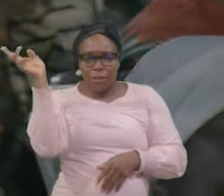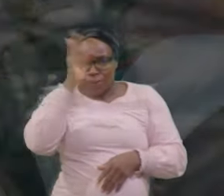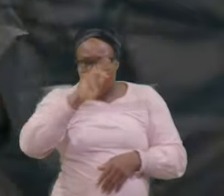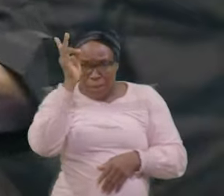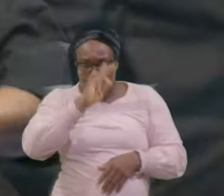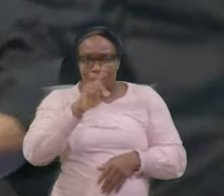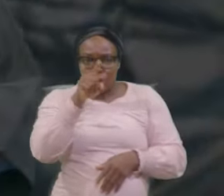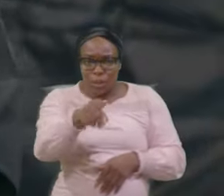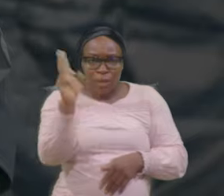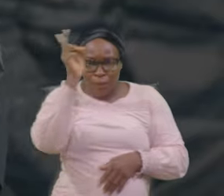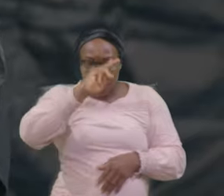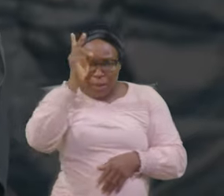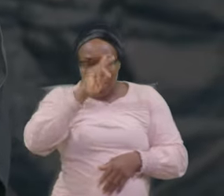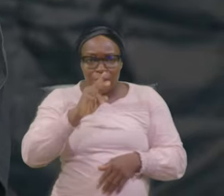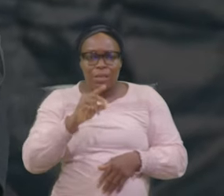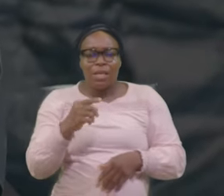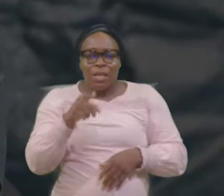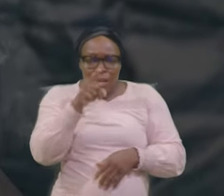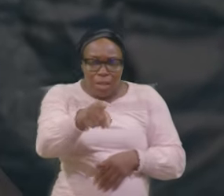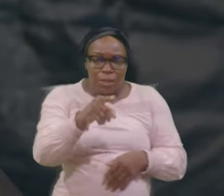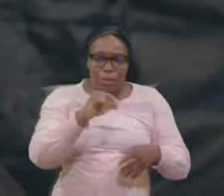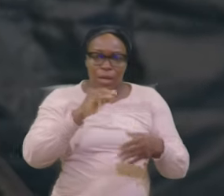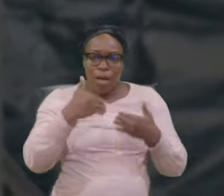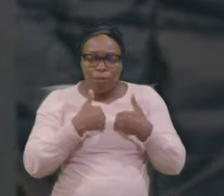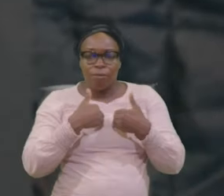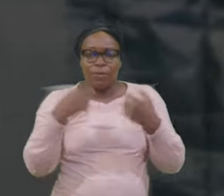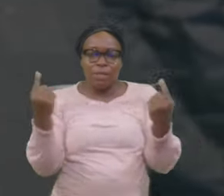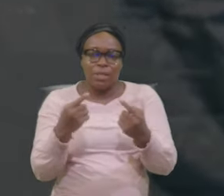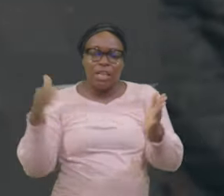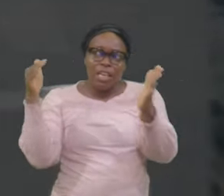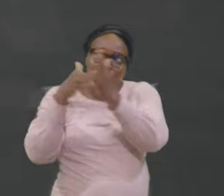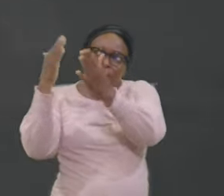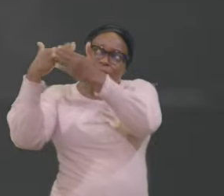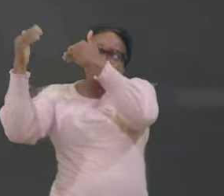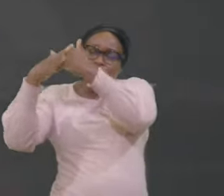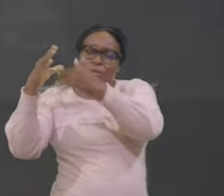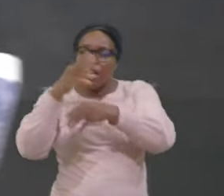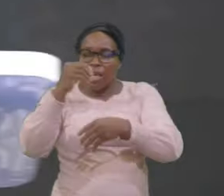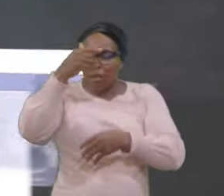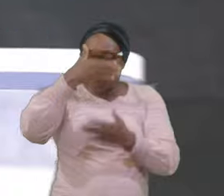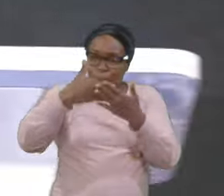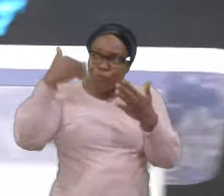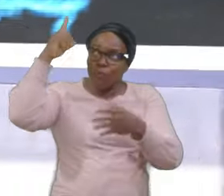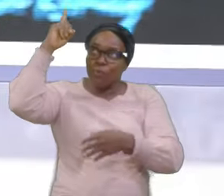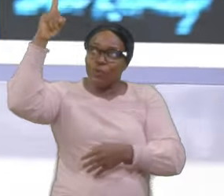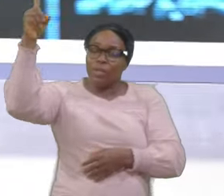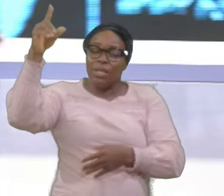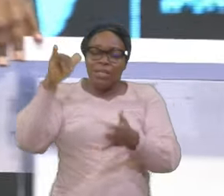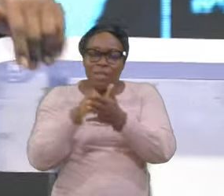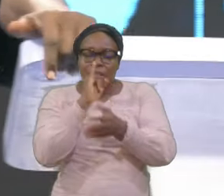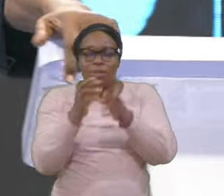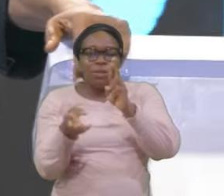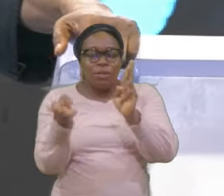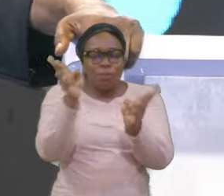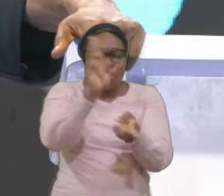Sealed Against Heaven And before Thee That the Repentance That